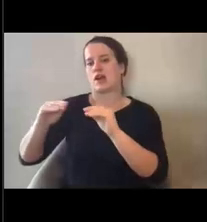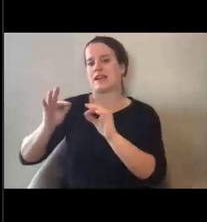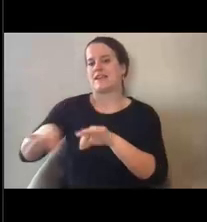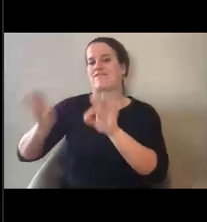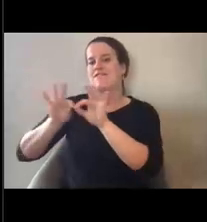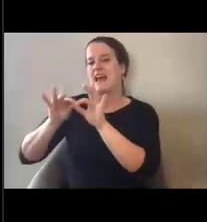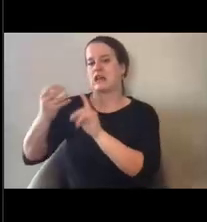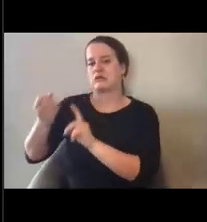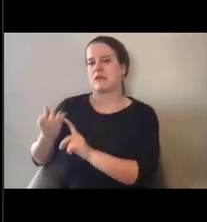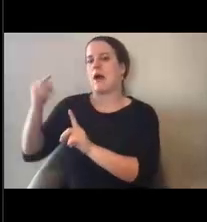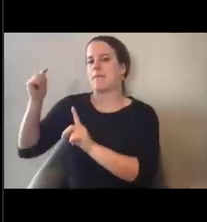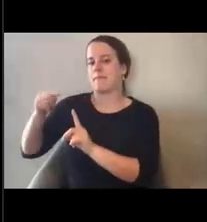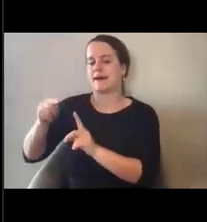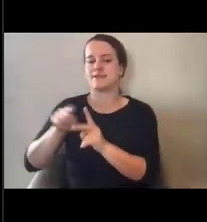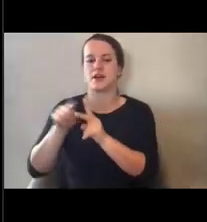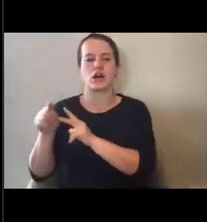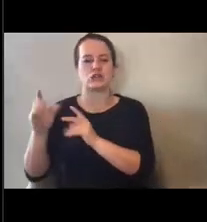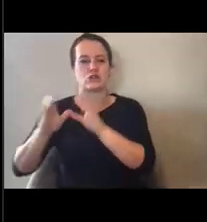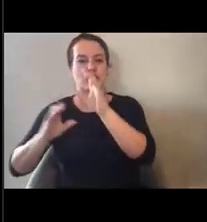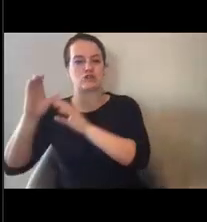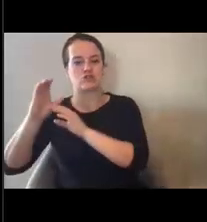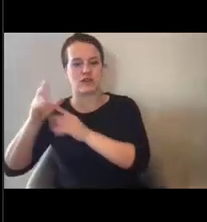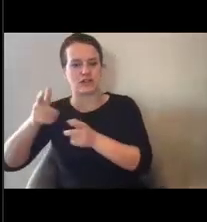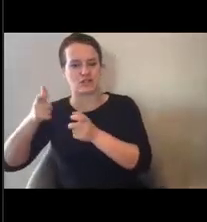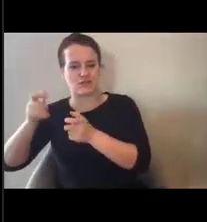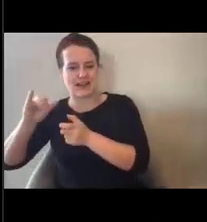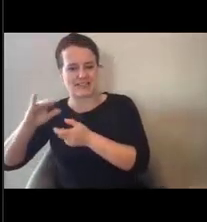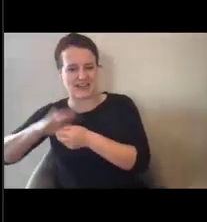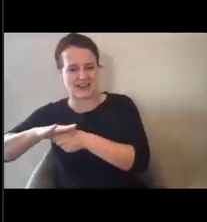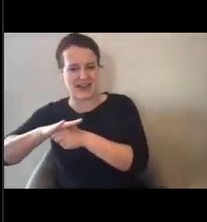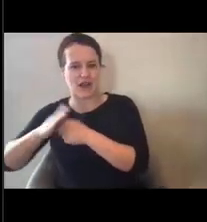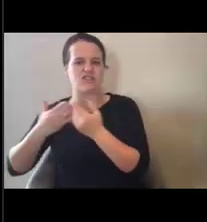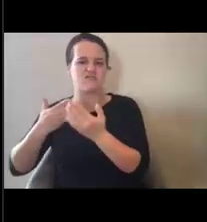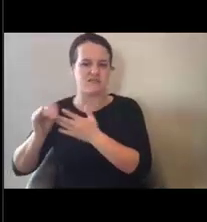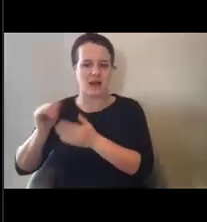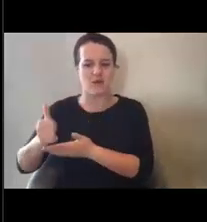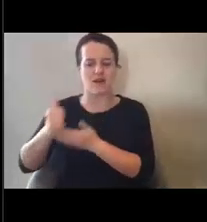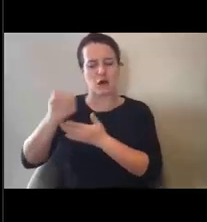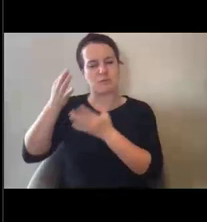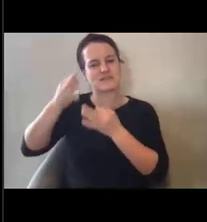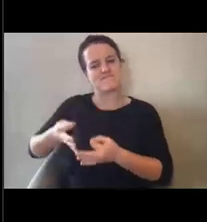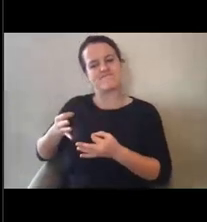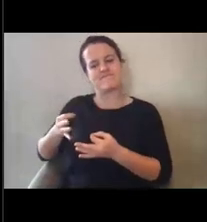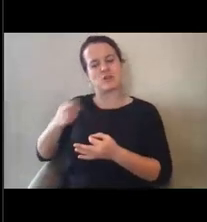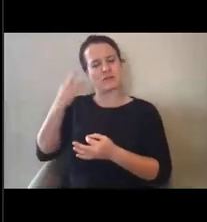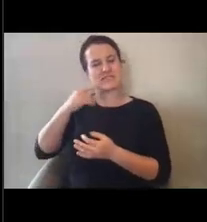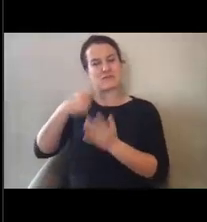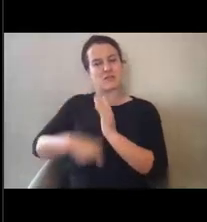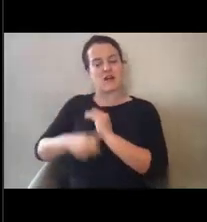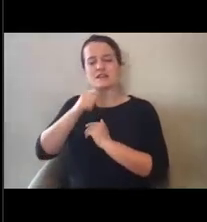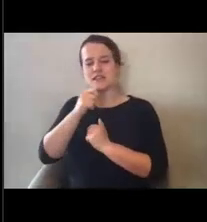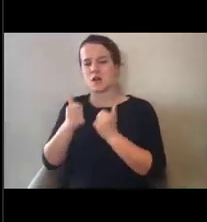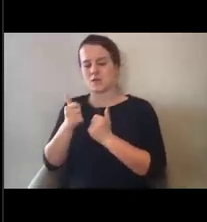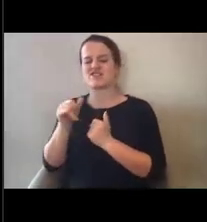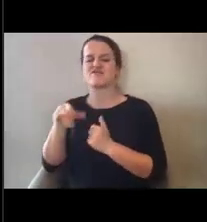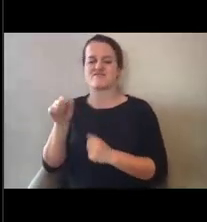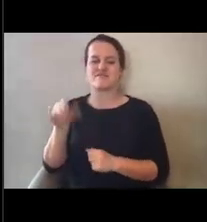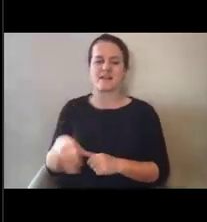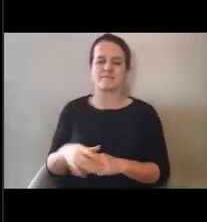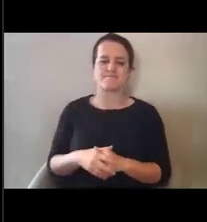or what can what construction rates are for that area and things like that can help us determine reasonable cost. And next slide, please.